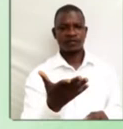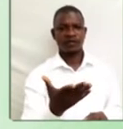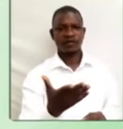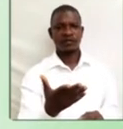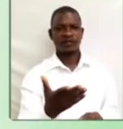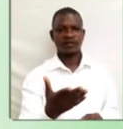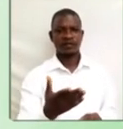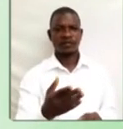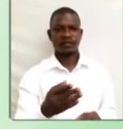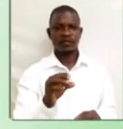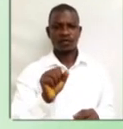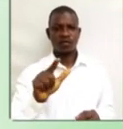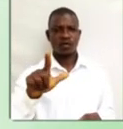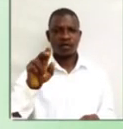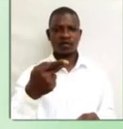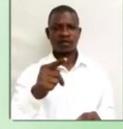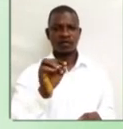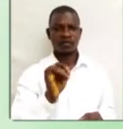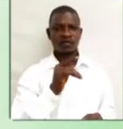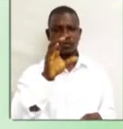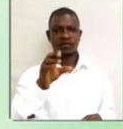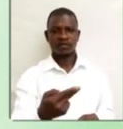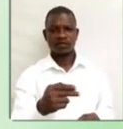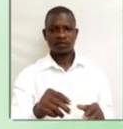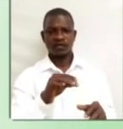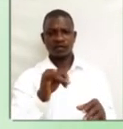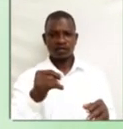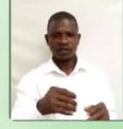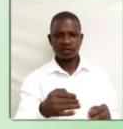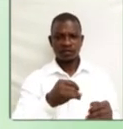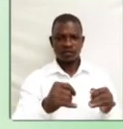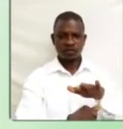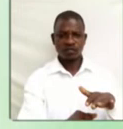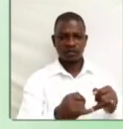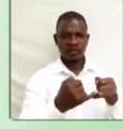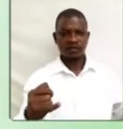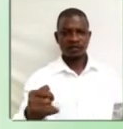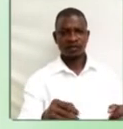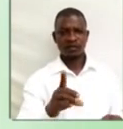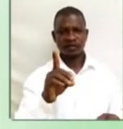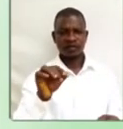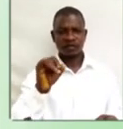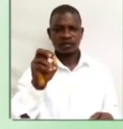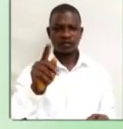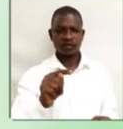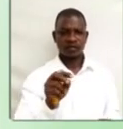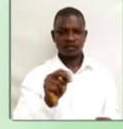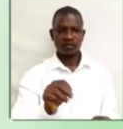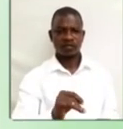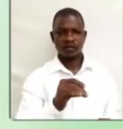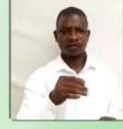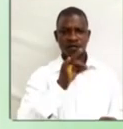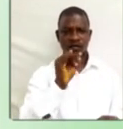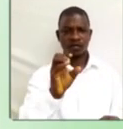five. Although. C. H. Underlined. A. Donuts. B.